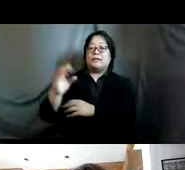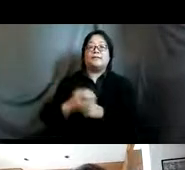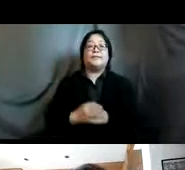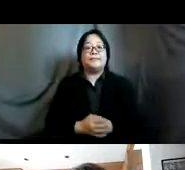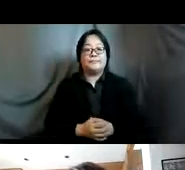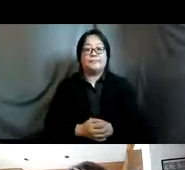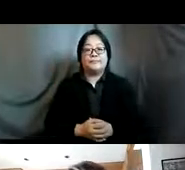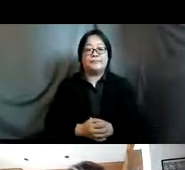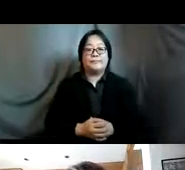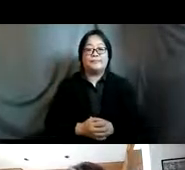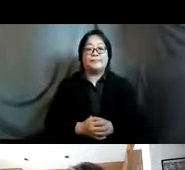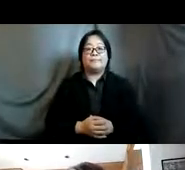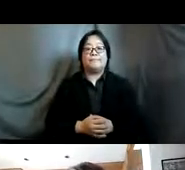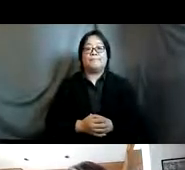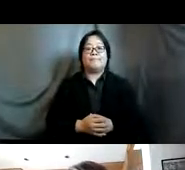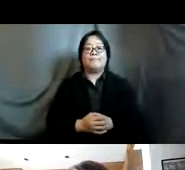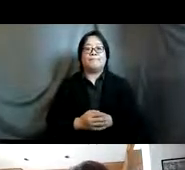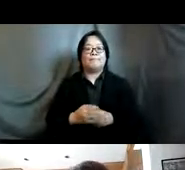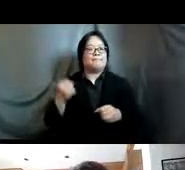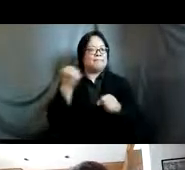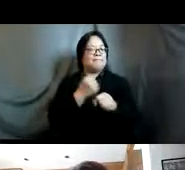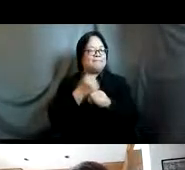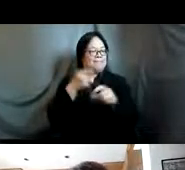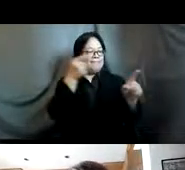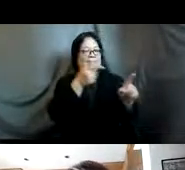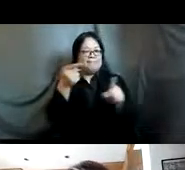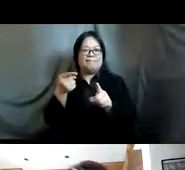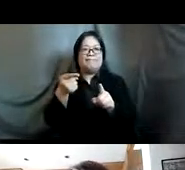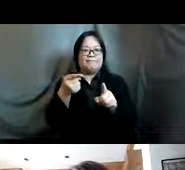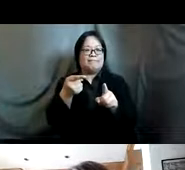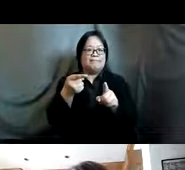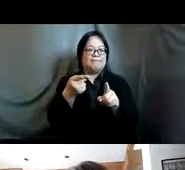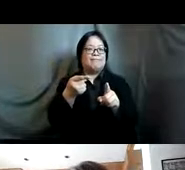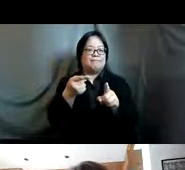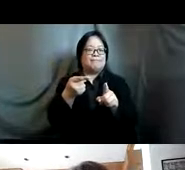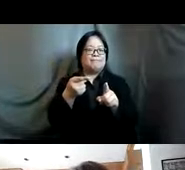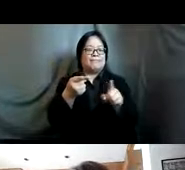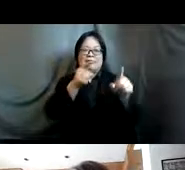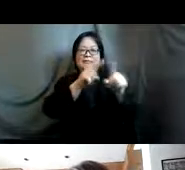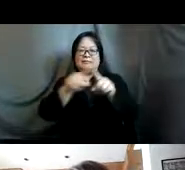working across uh working across multiple